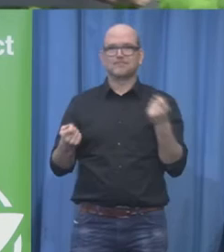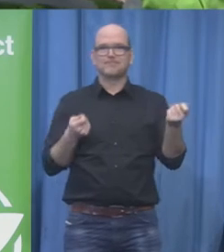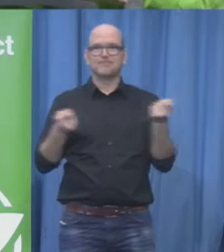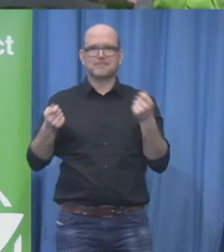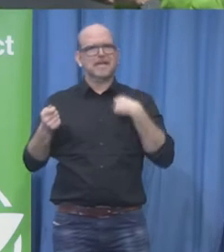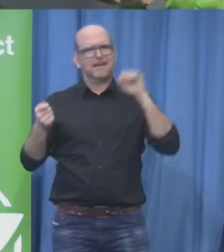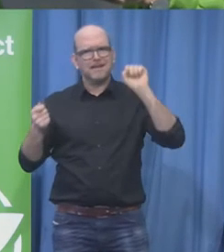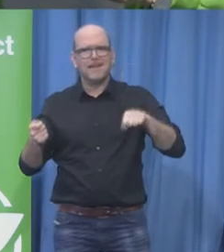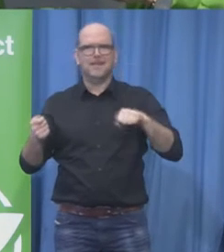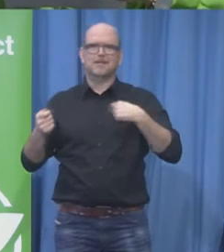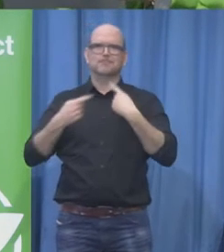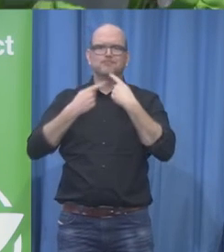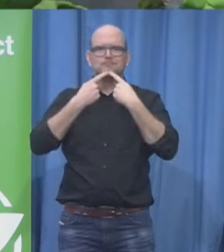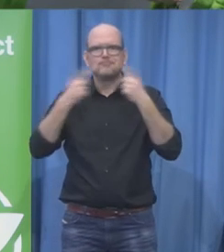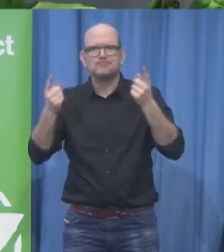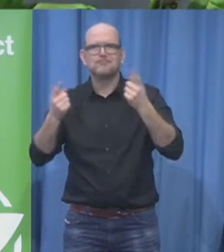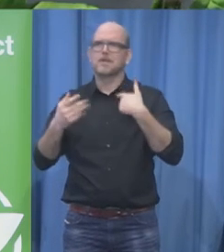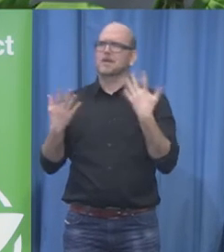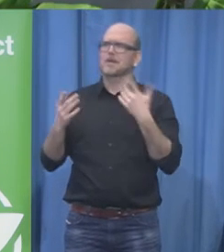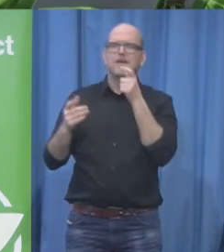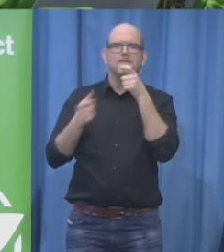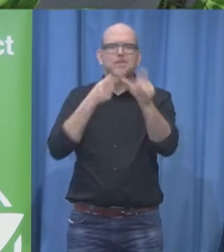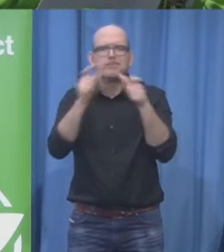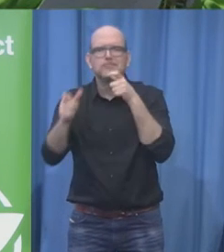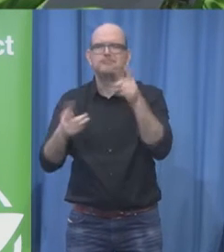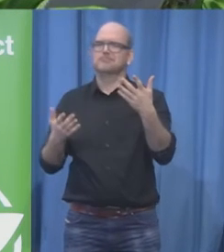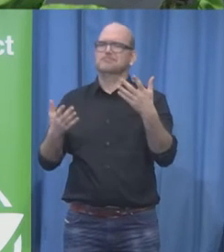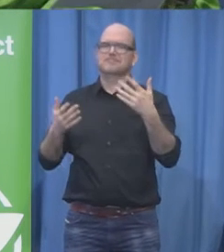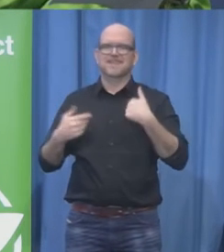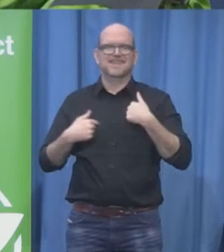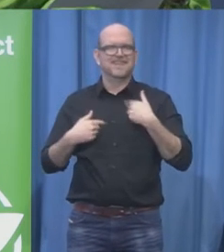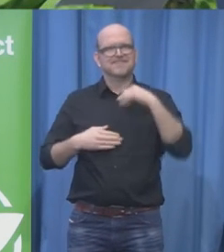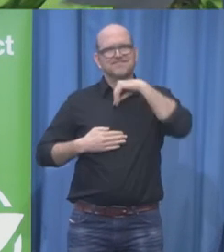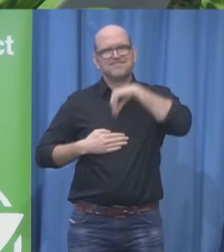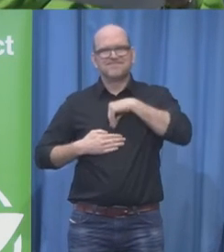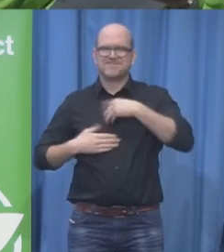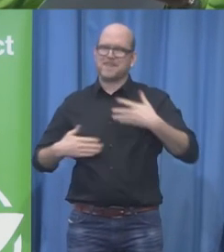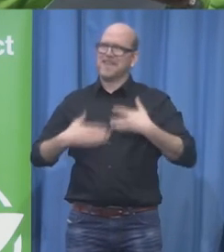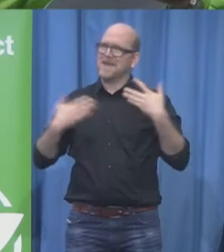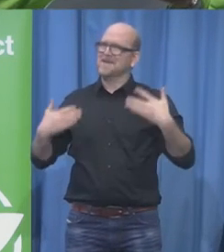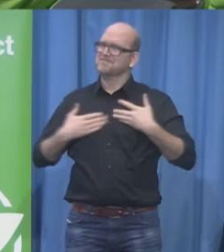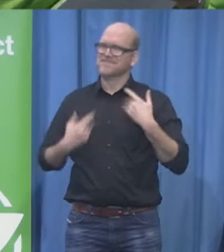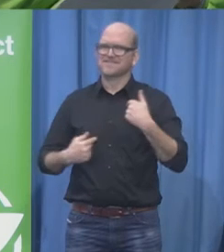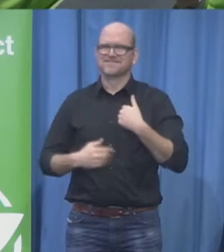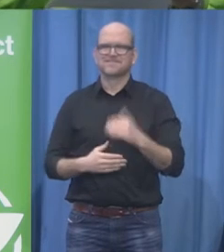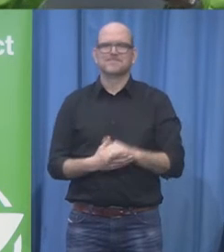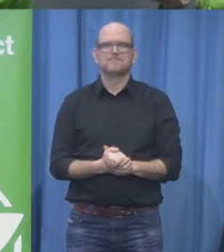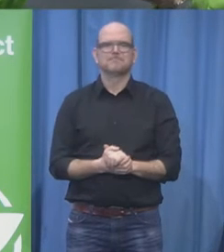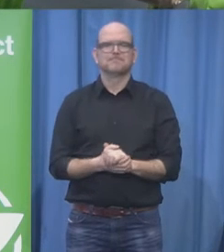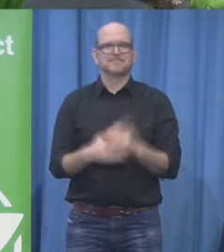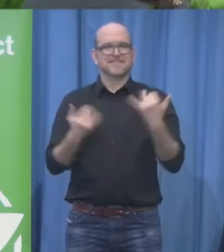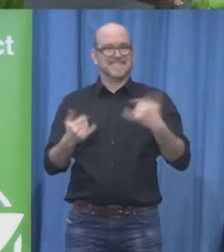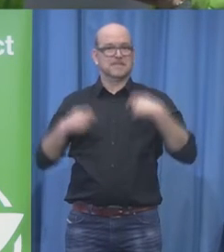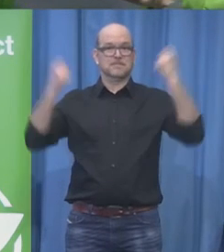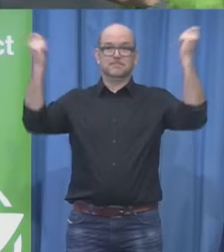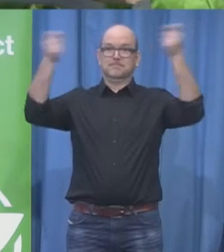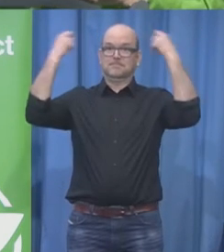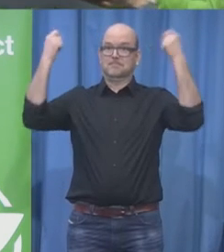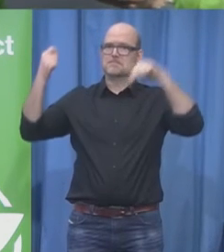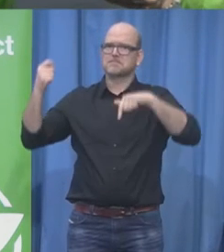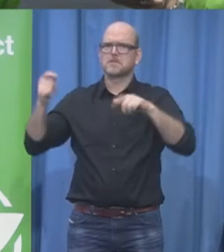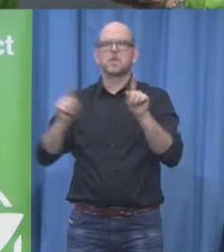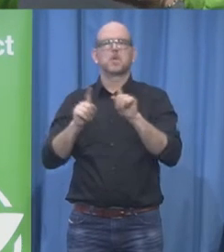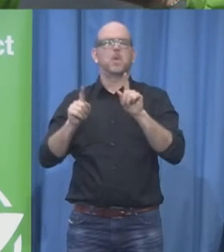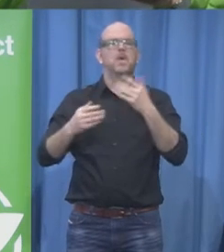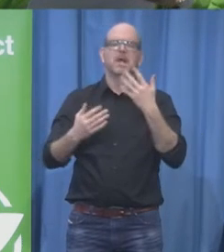moderate and I love this event I love this event because it's not an event it's a conversation that goes on all year